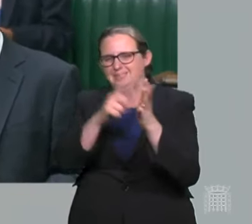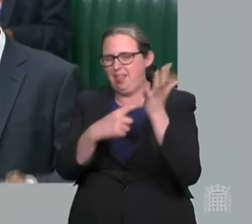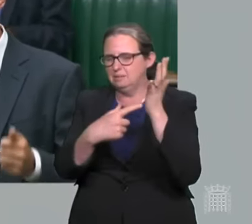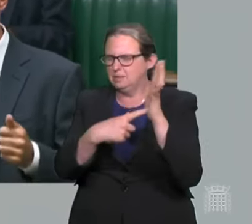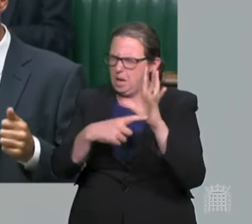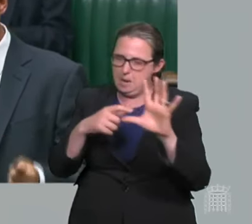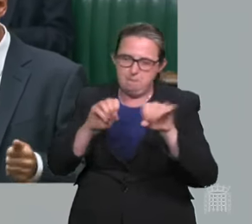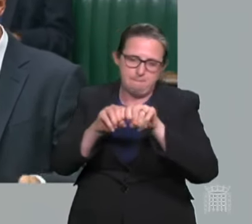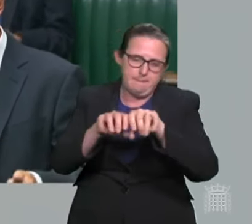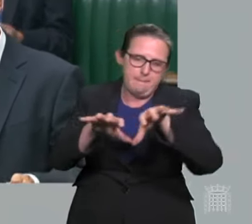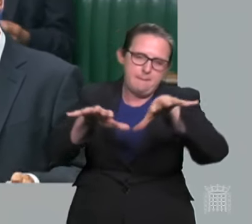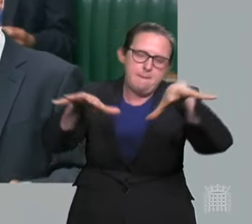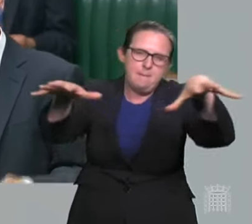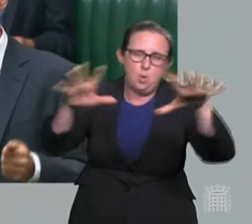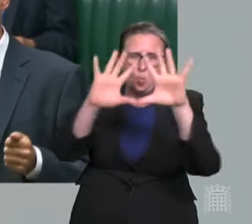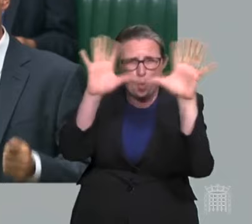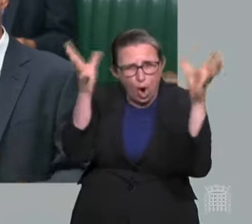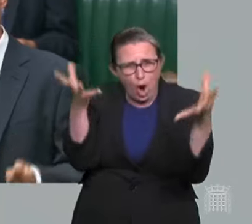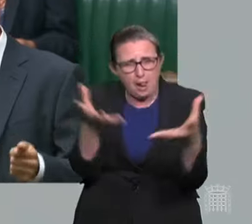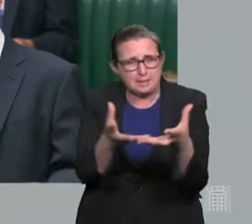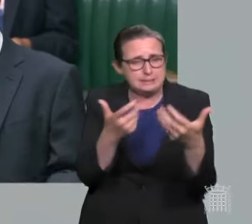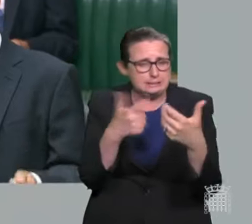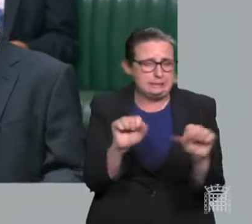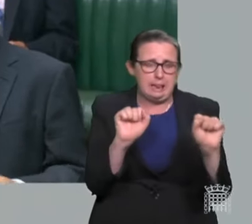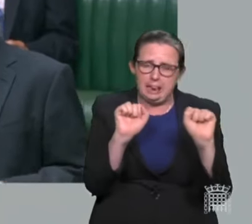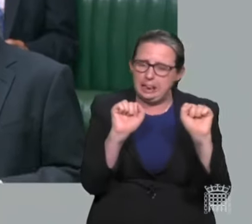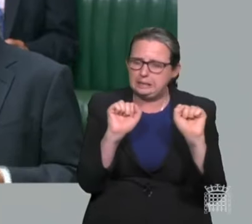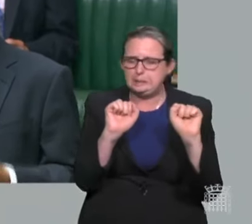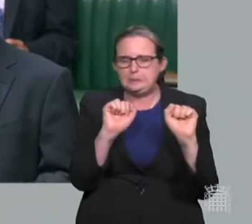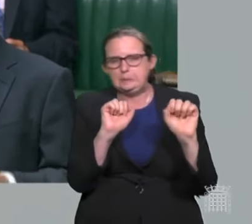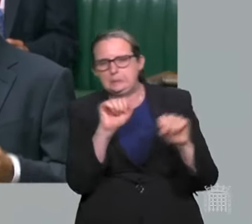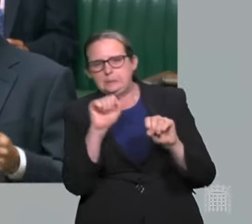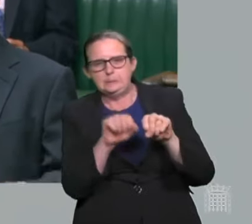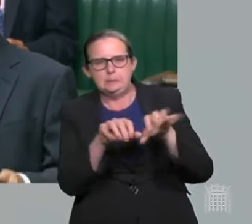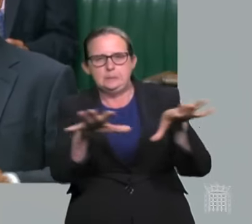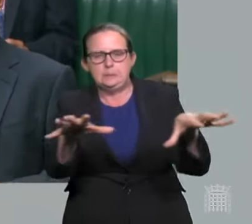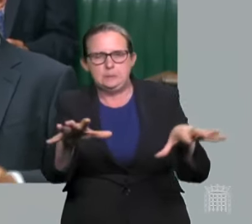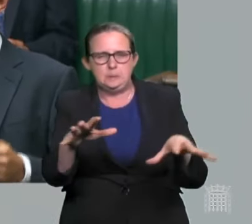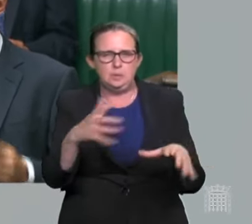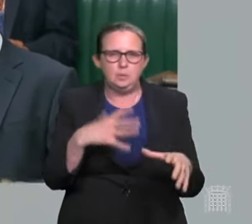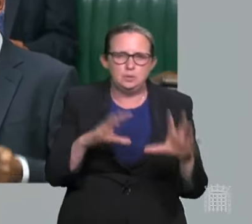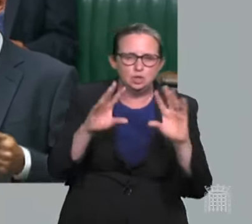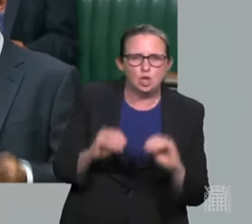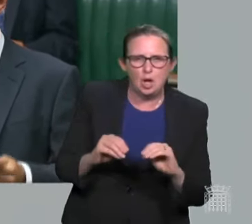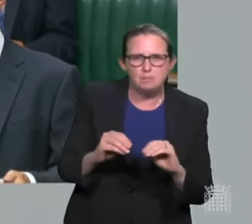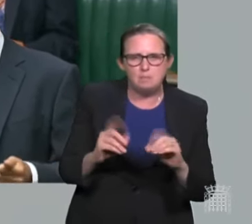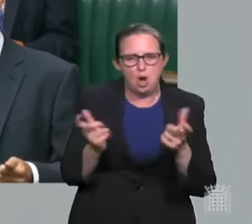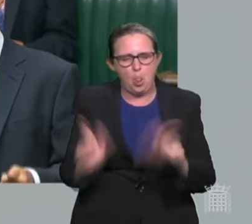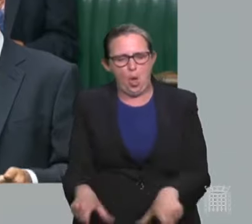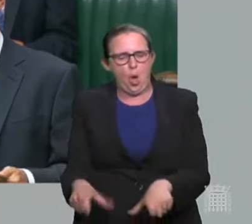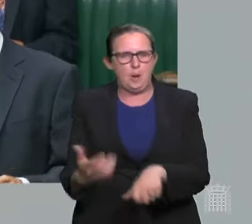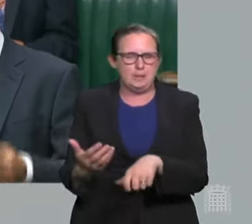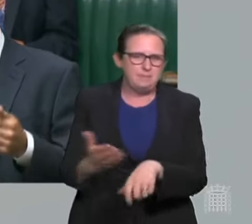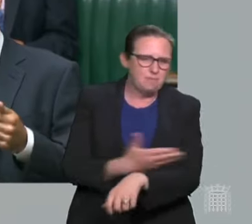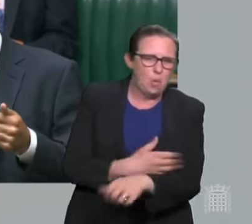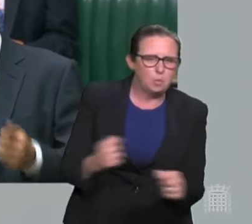over. Does he agree that if we want to prevent another lockdown in the run-up to winter, apart from the booster jab